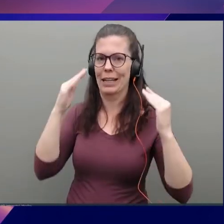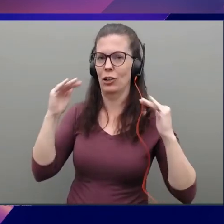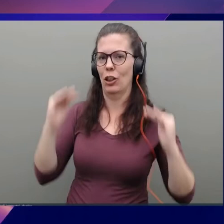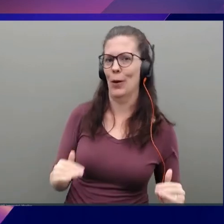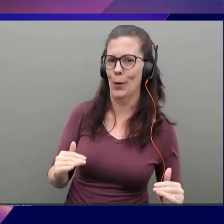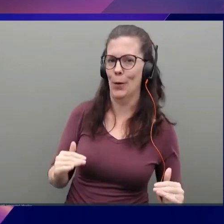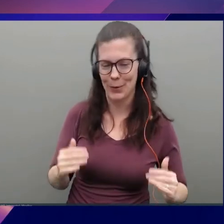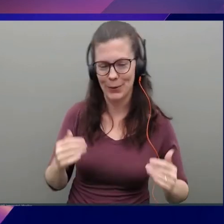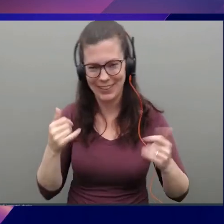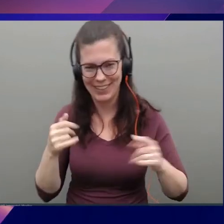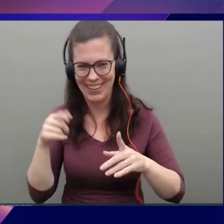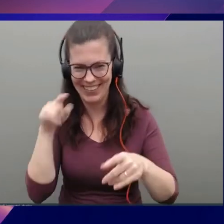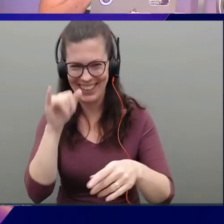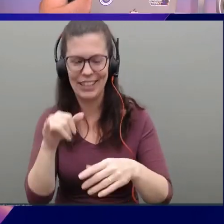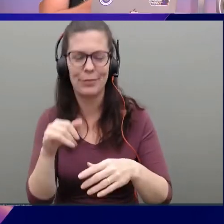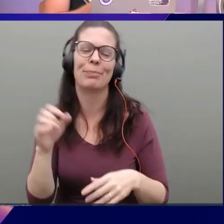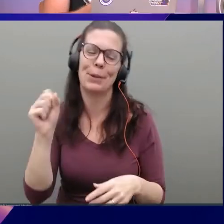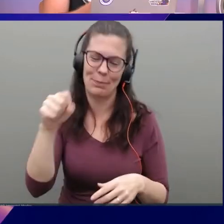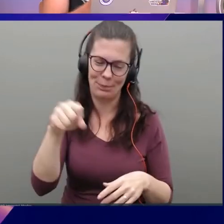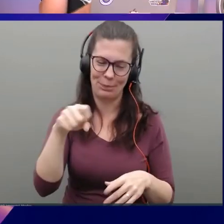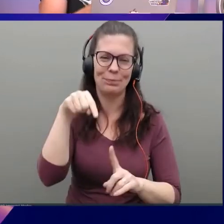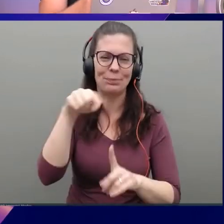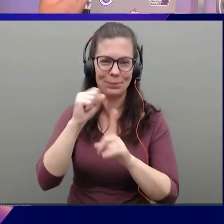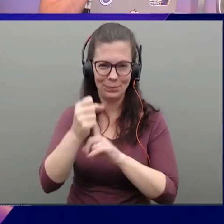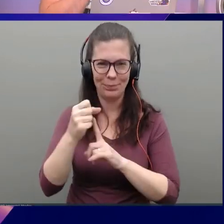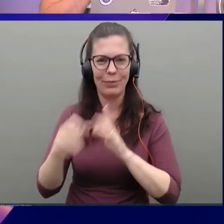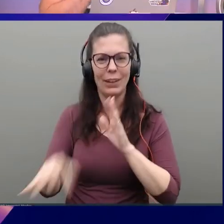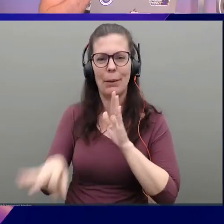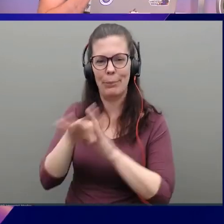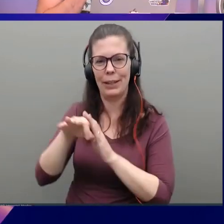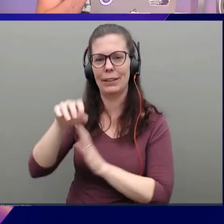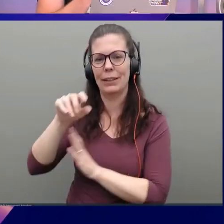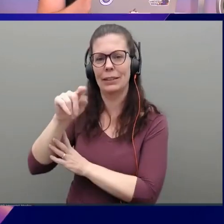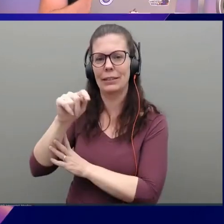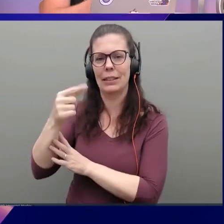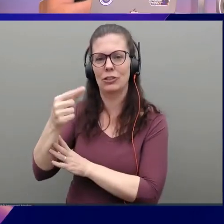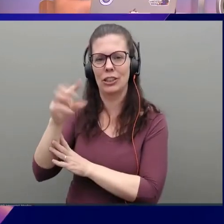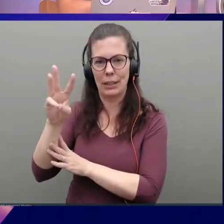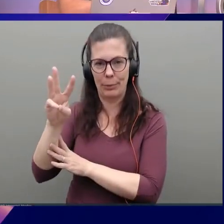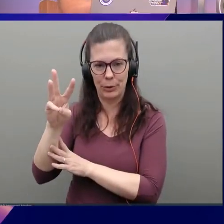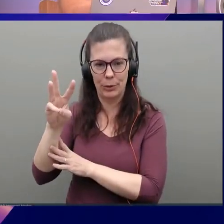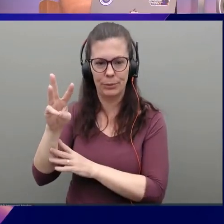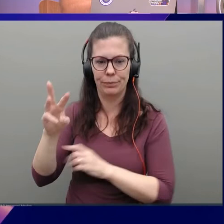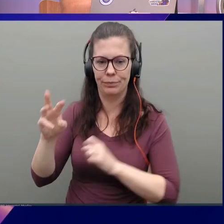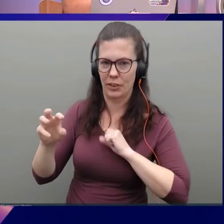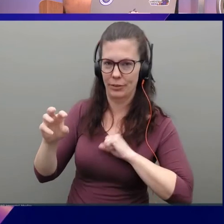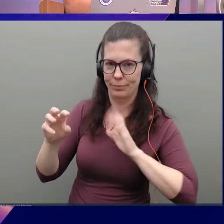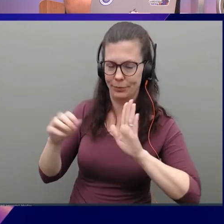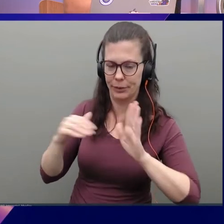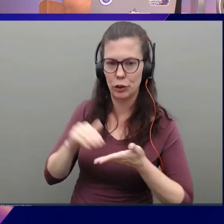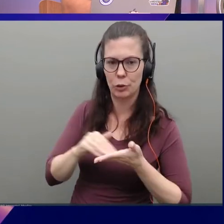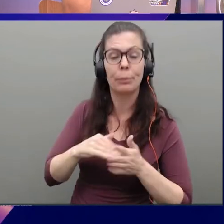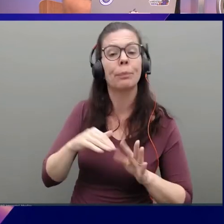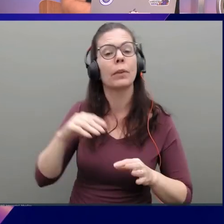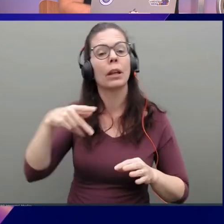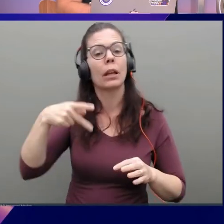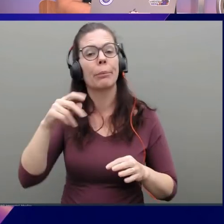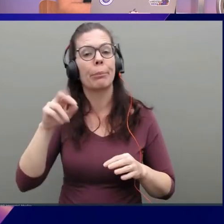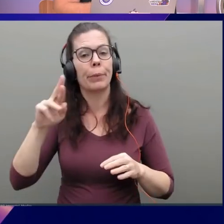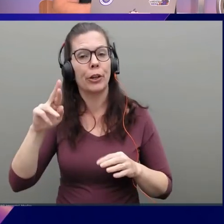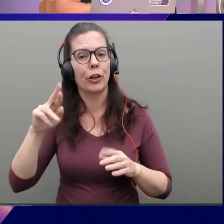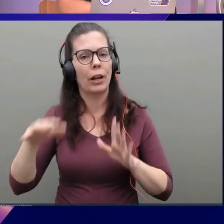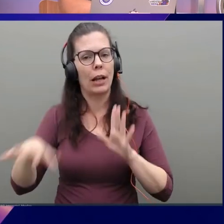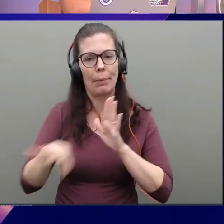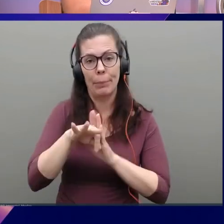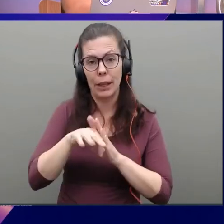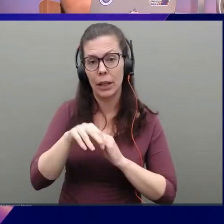So, yeah, in this case, I'm going to choose my TGW and the peering. I choose the route table.